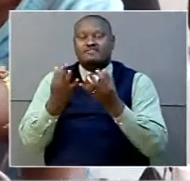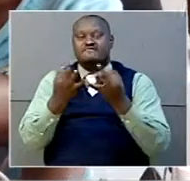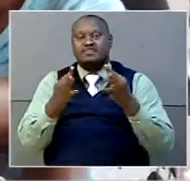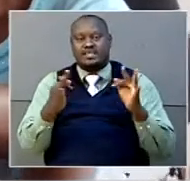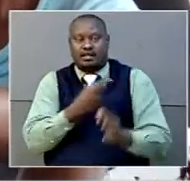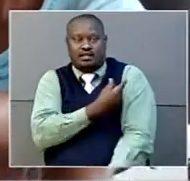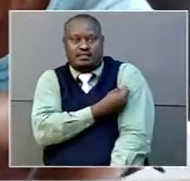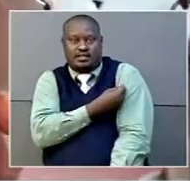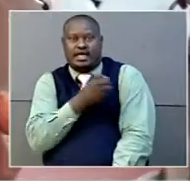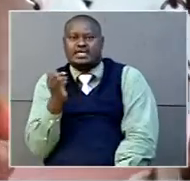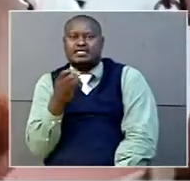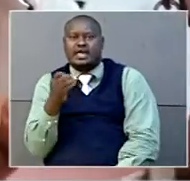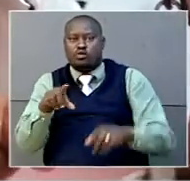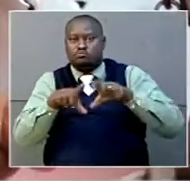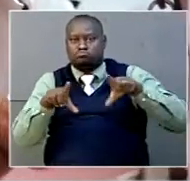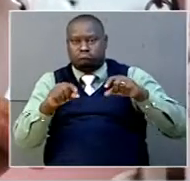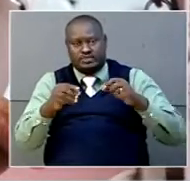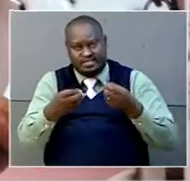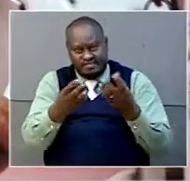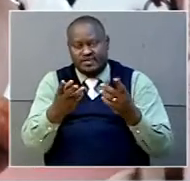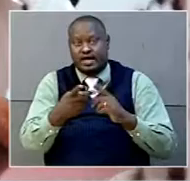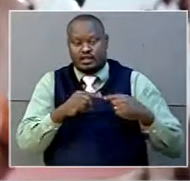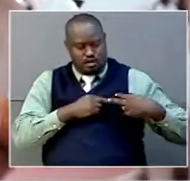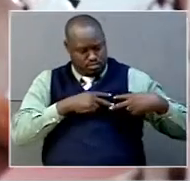vaccination and free heart check-up respectively.